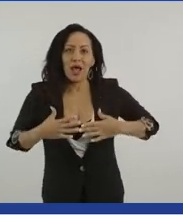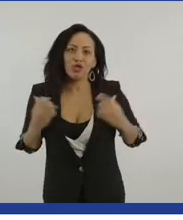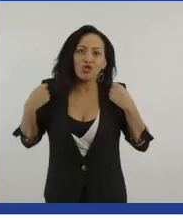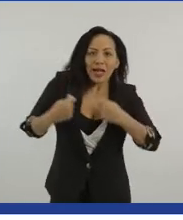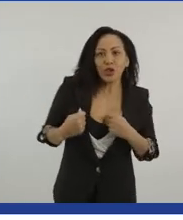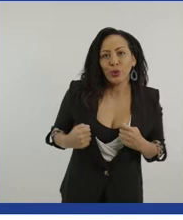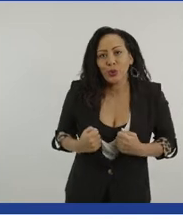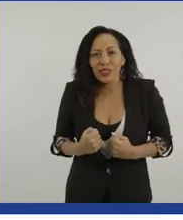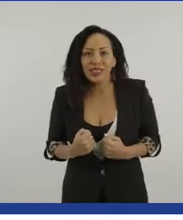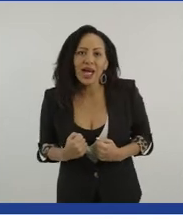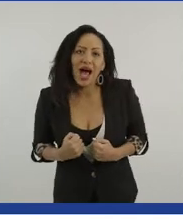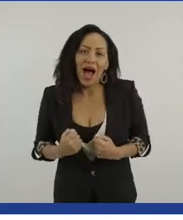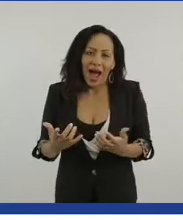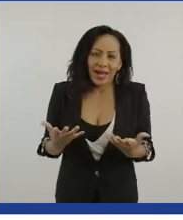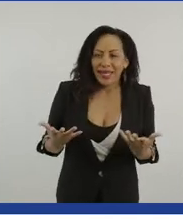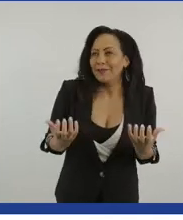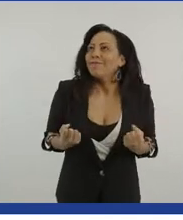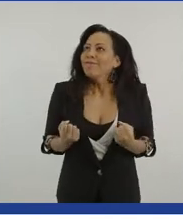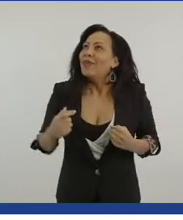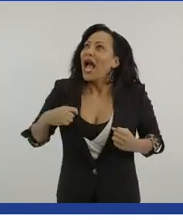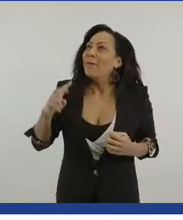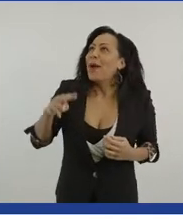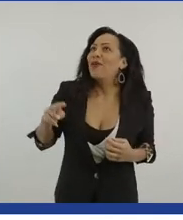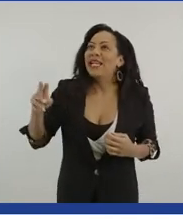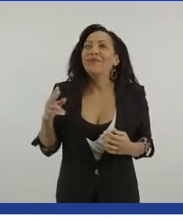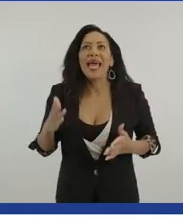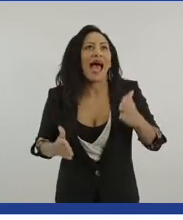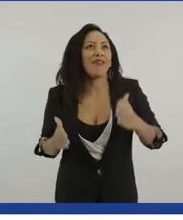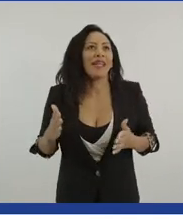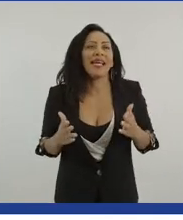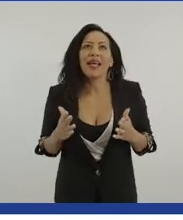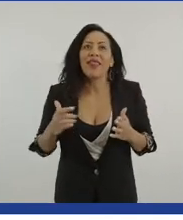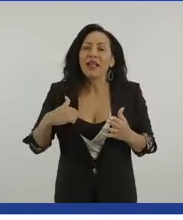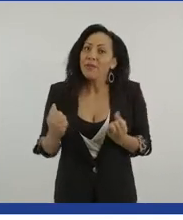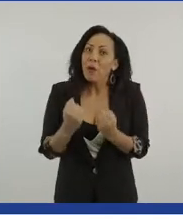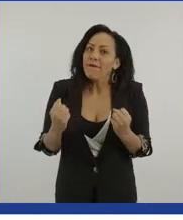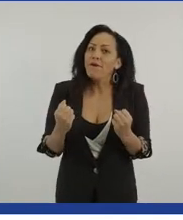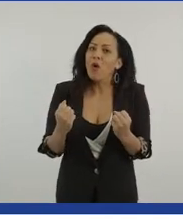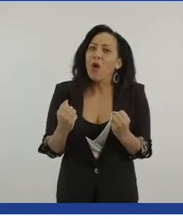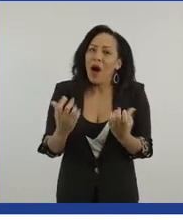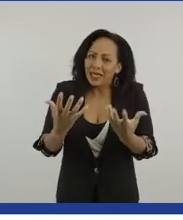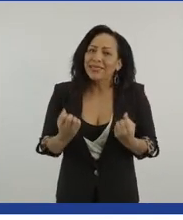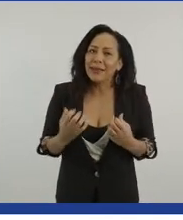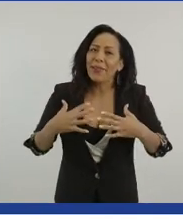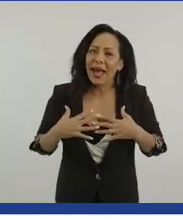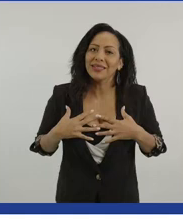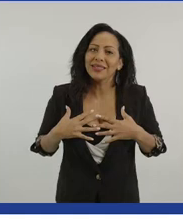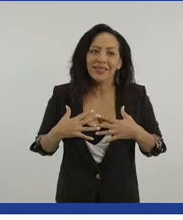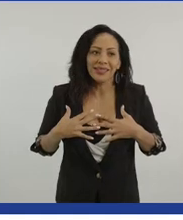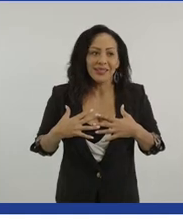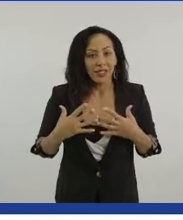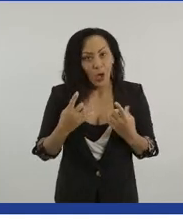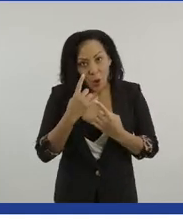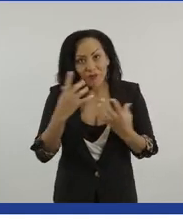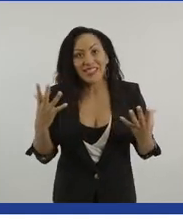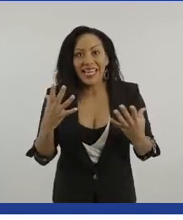that being a, a Paralympic athlete gives you. And one of the things is that obviously I've now got